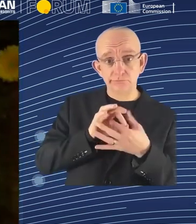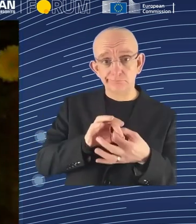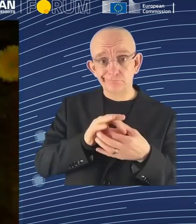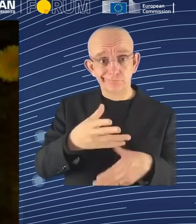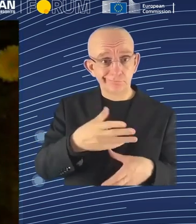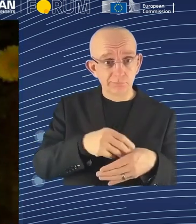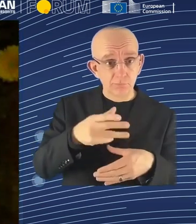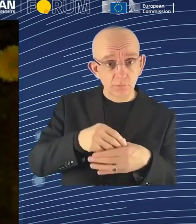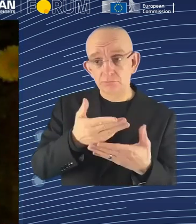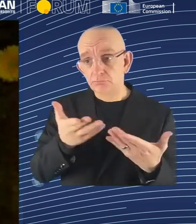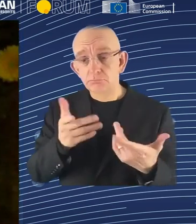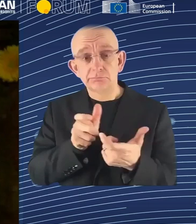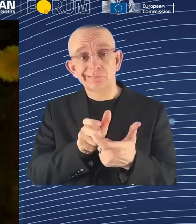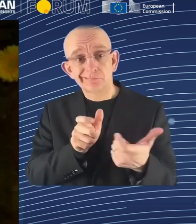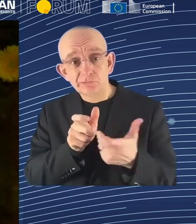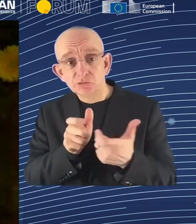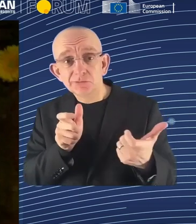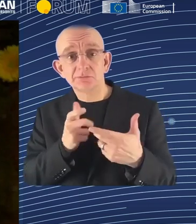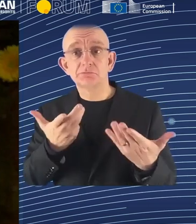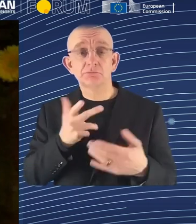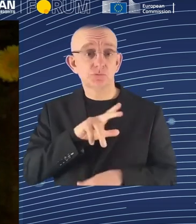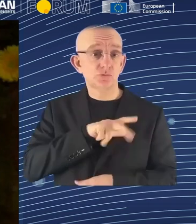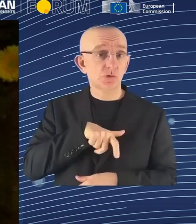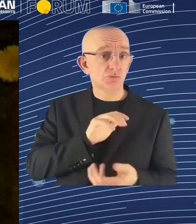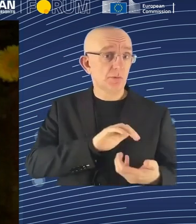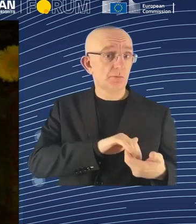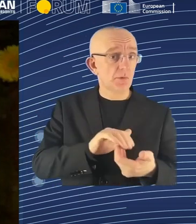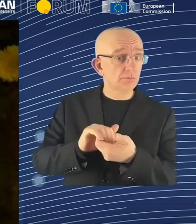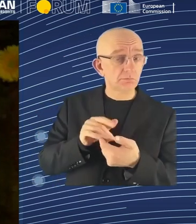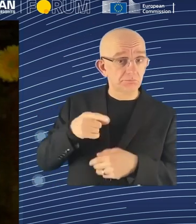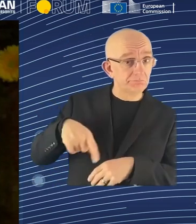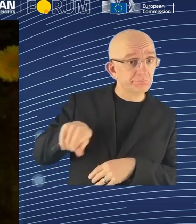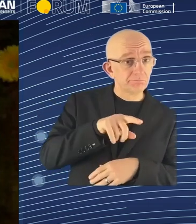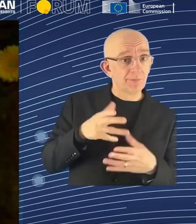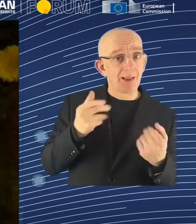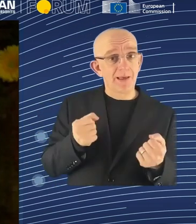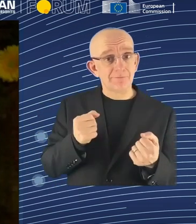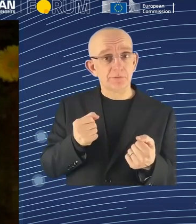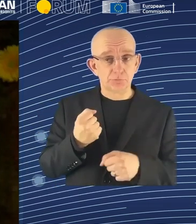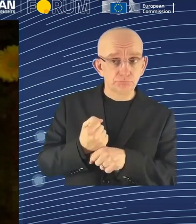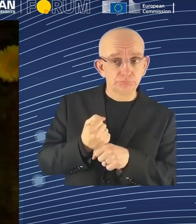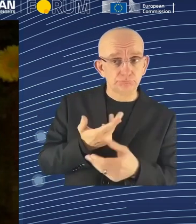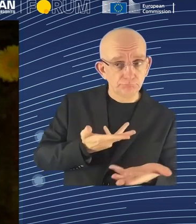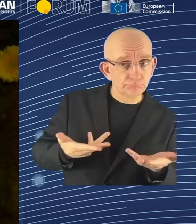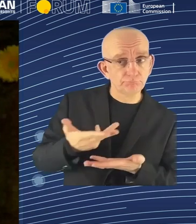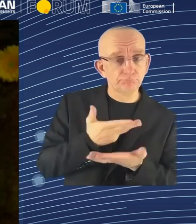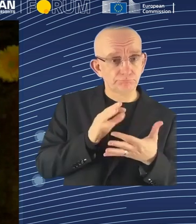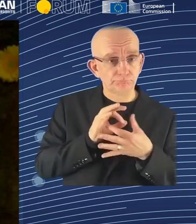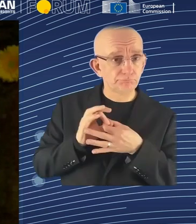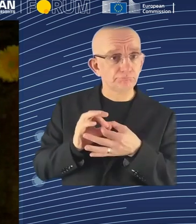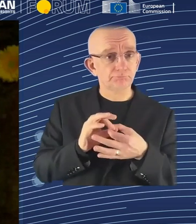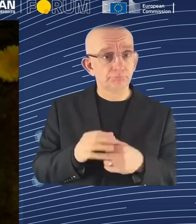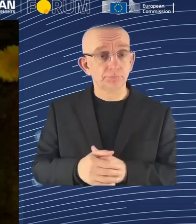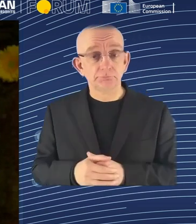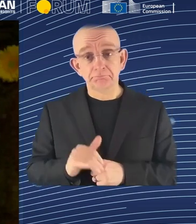Yes, and it is necessary, I think. The problems that